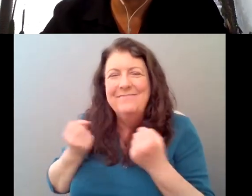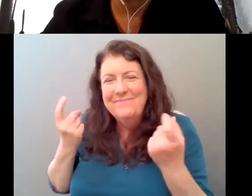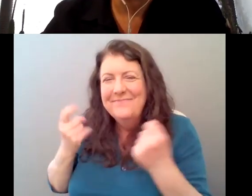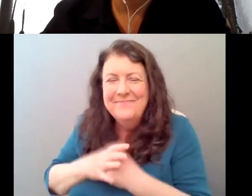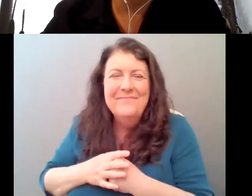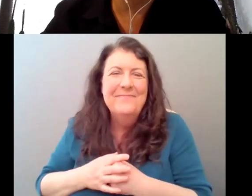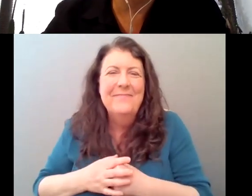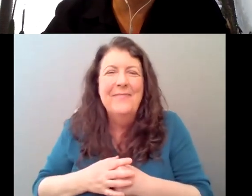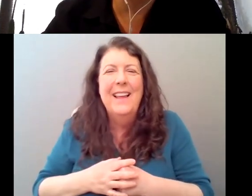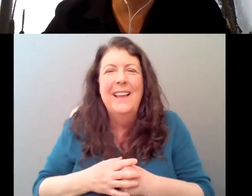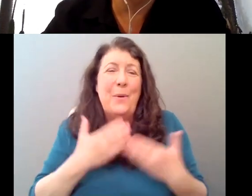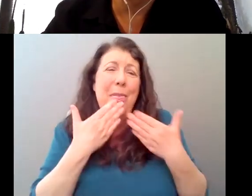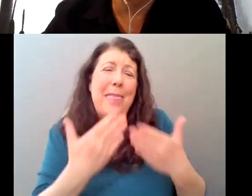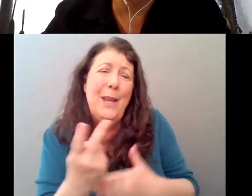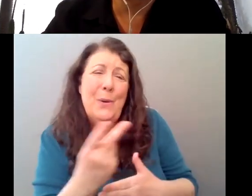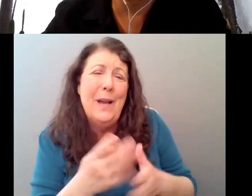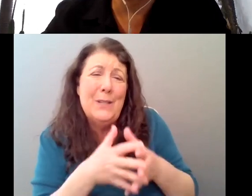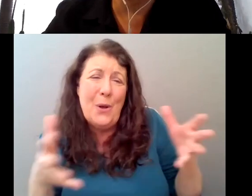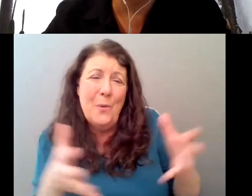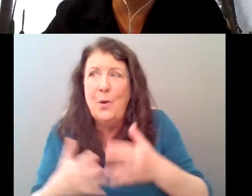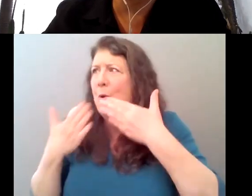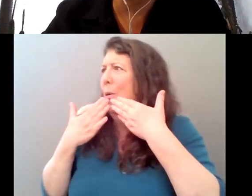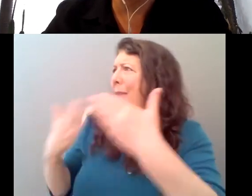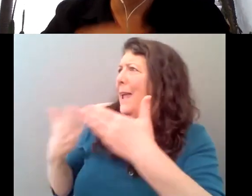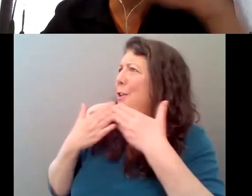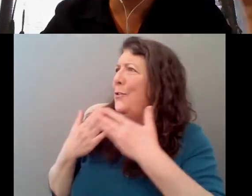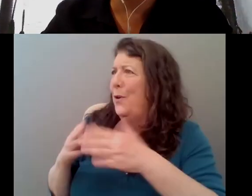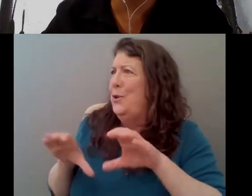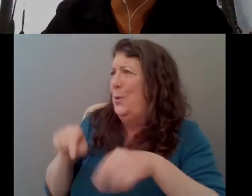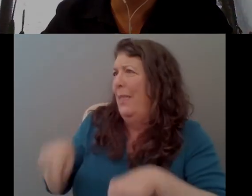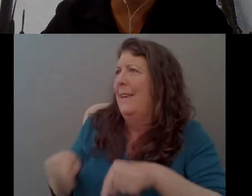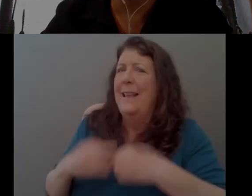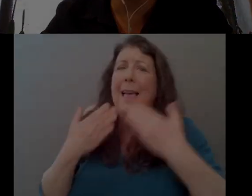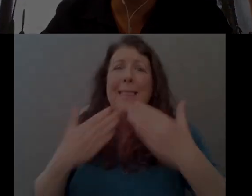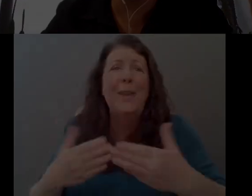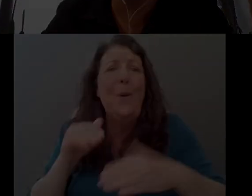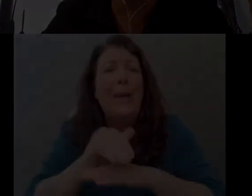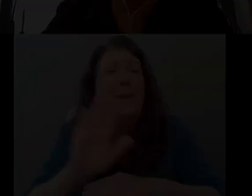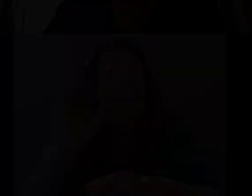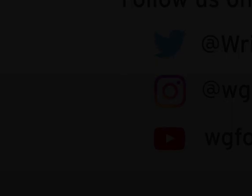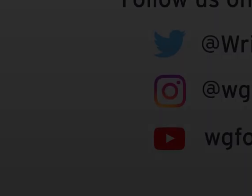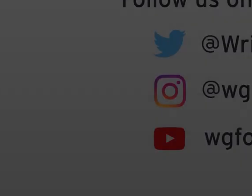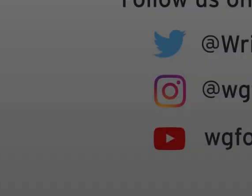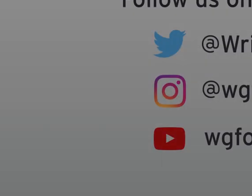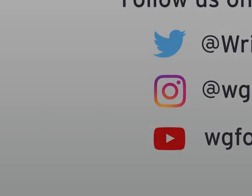Thank you. Thank you guys. you for doing this. All right, everybody. Thanks everyone. Thank you.